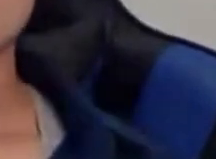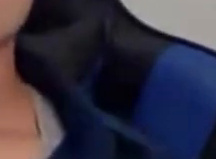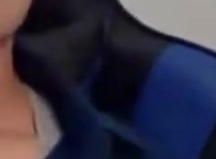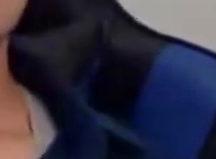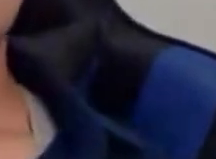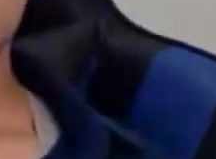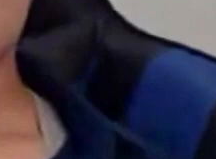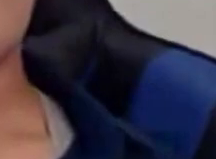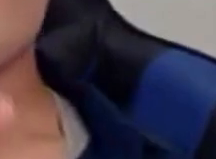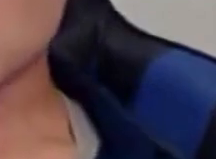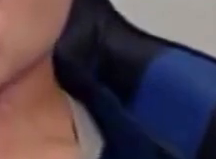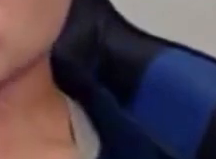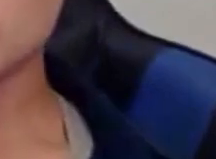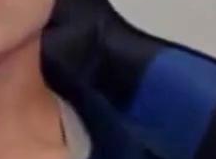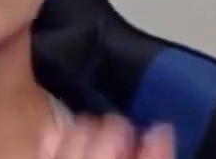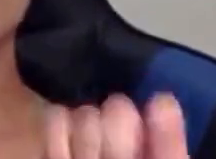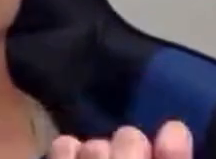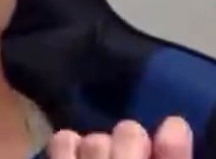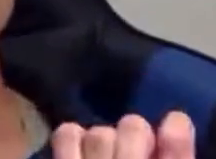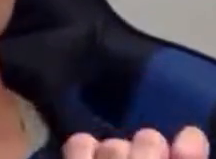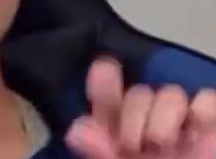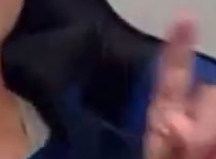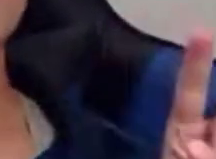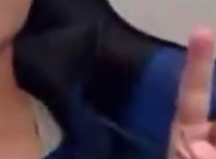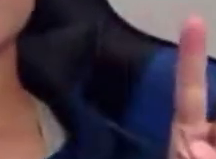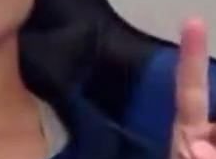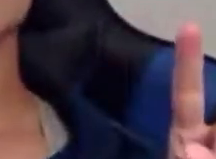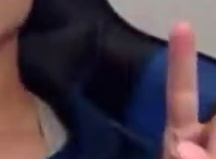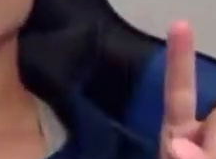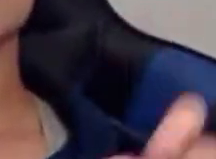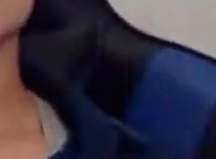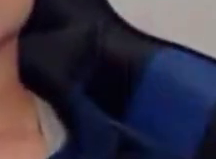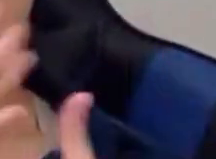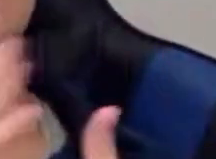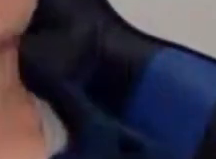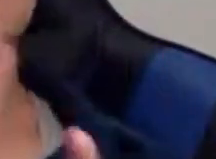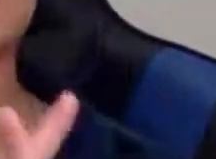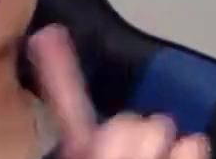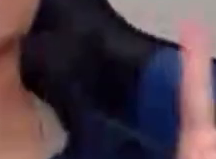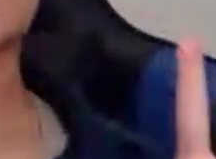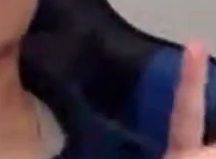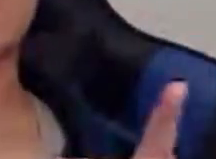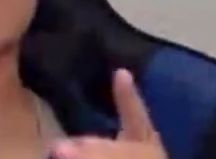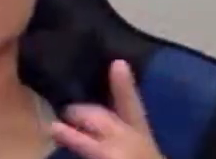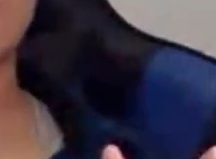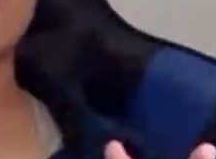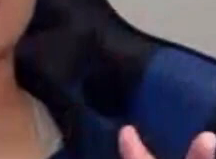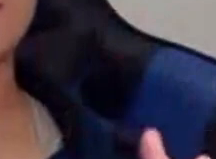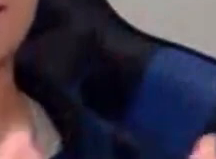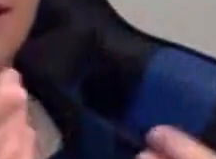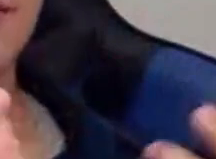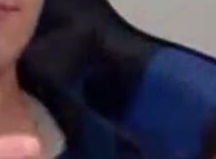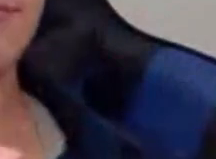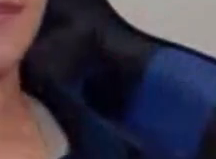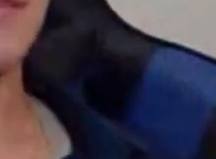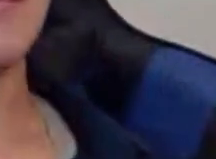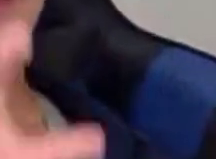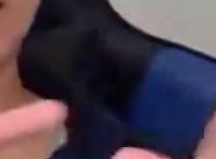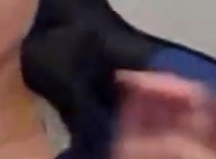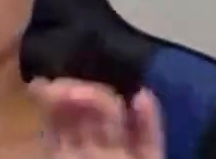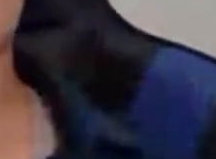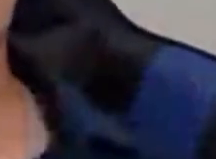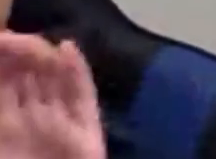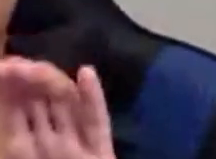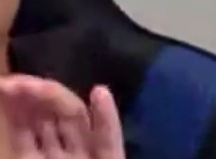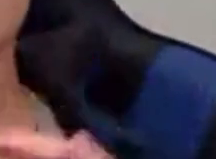reactions. So hopefully you're not experiencing this pushback as intense. But